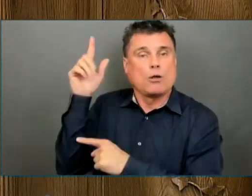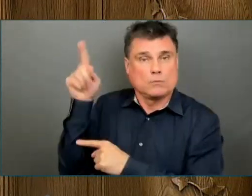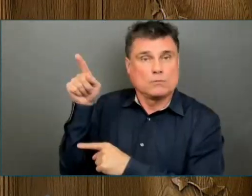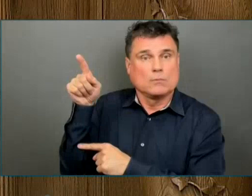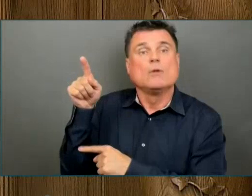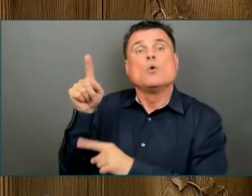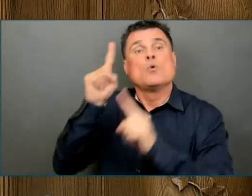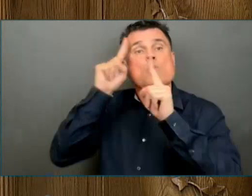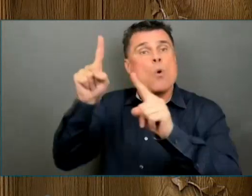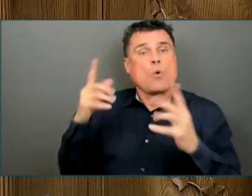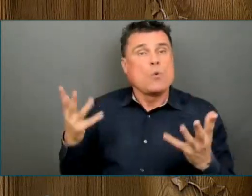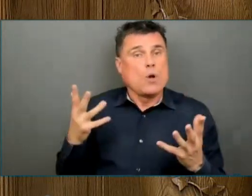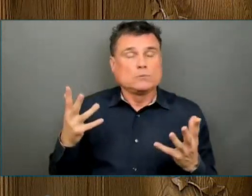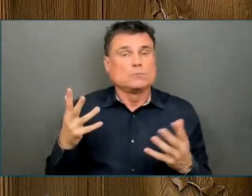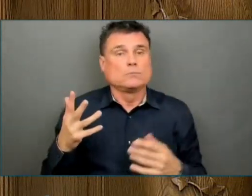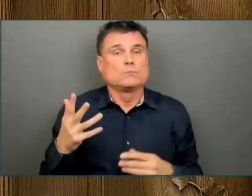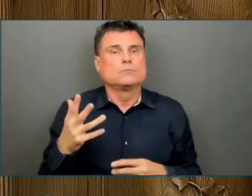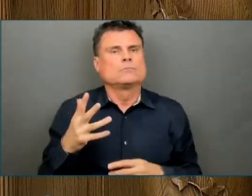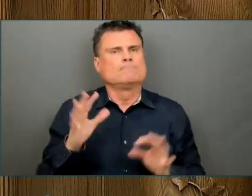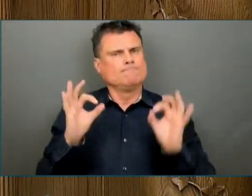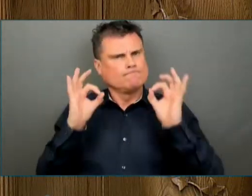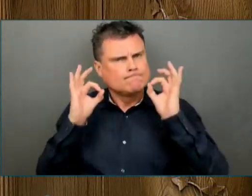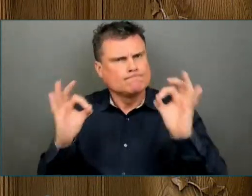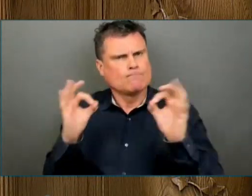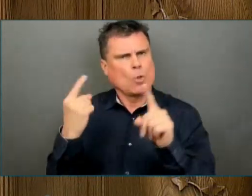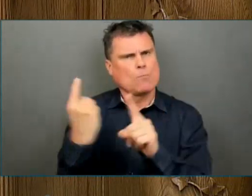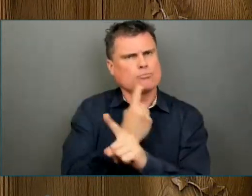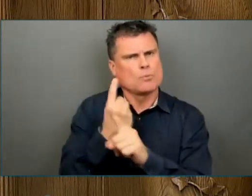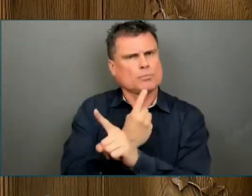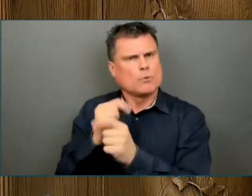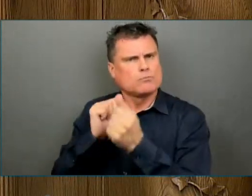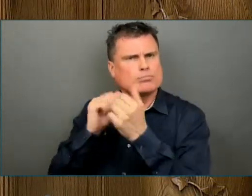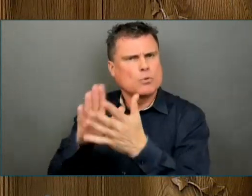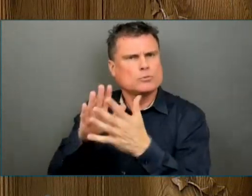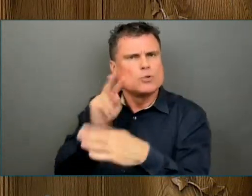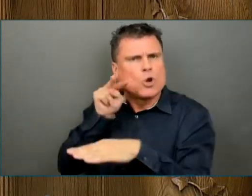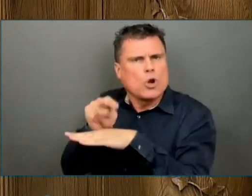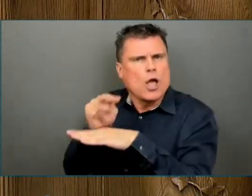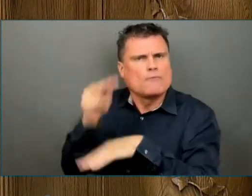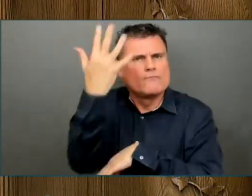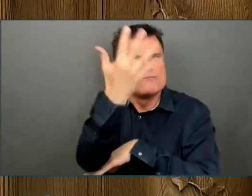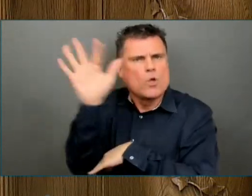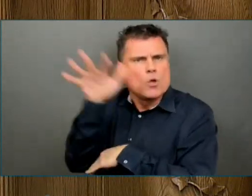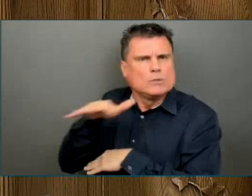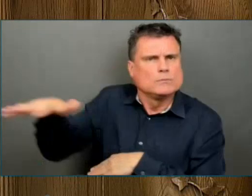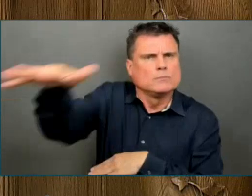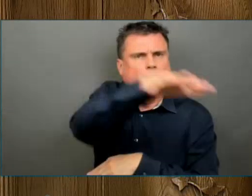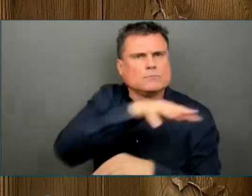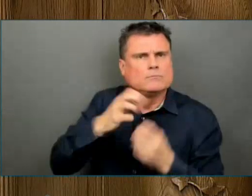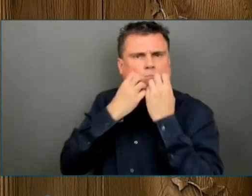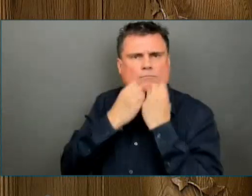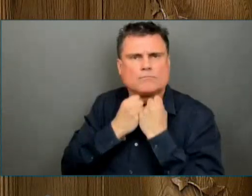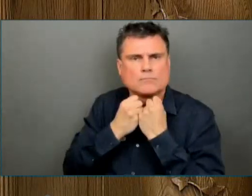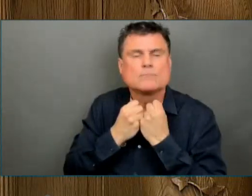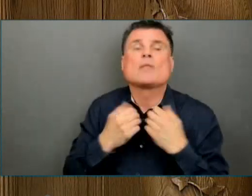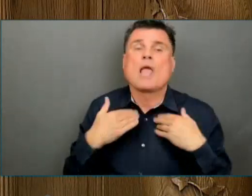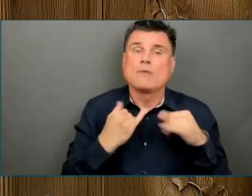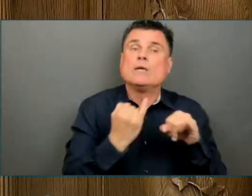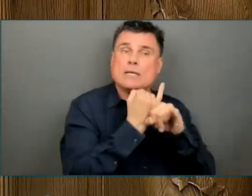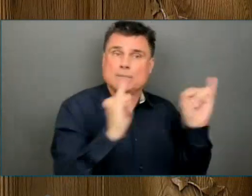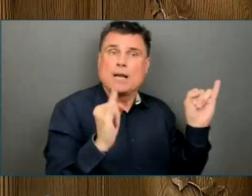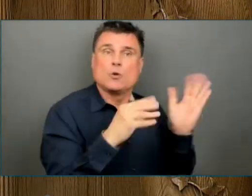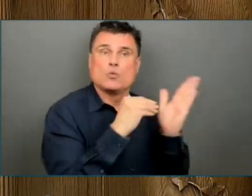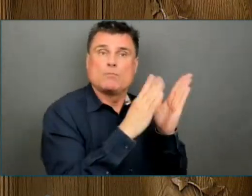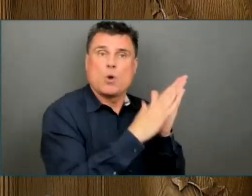government will continue to take action on the independent report on old growth, which recommended important new protection for remaining